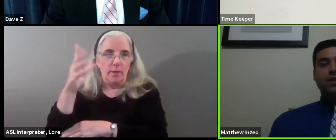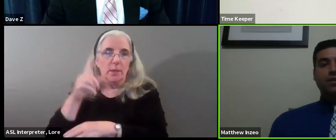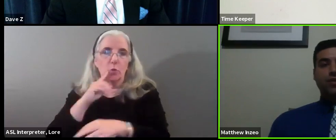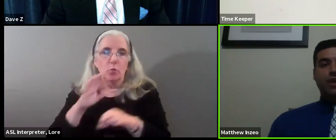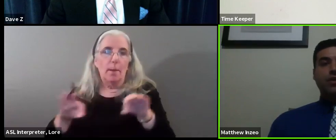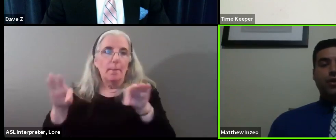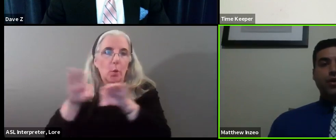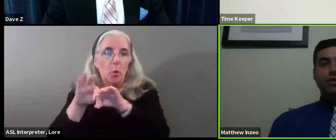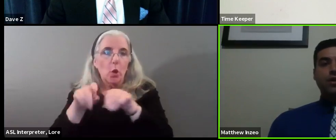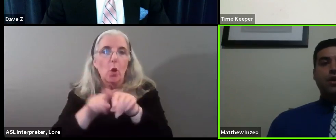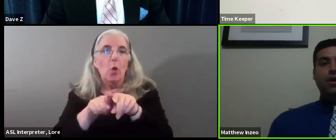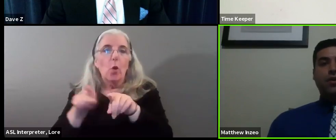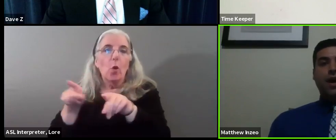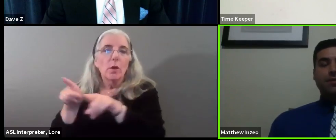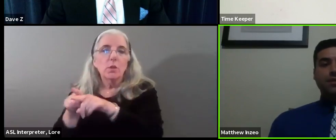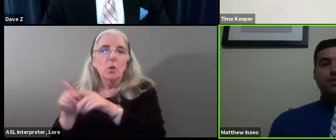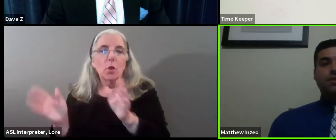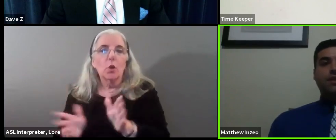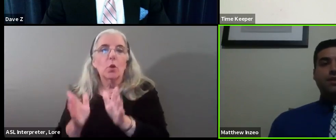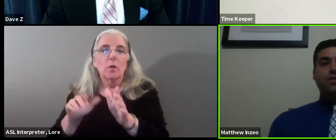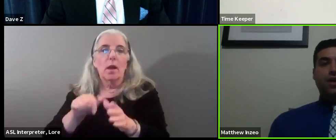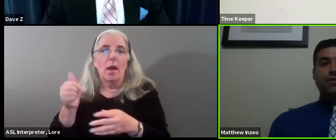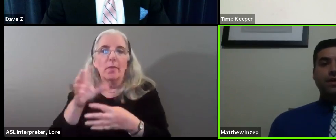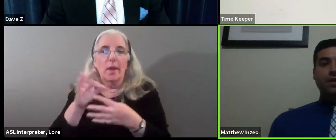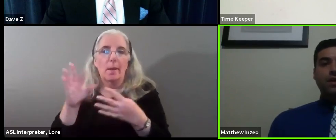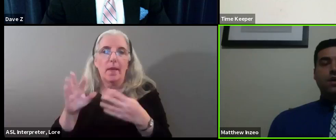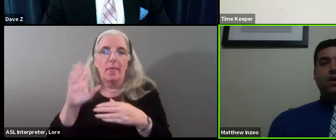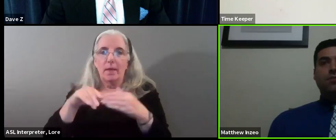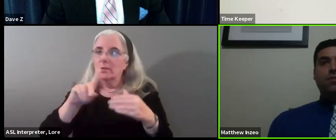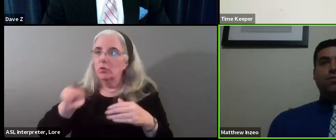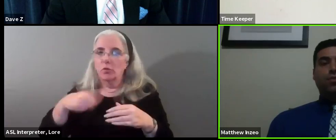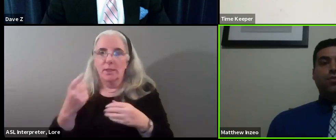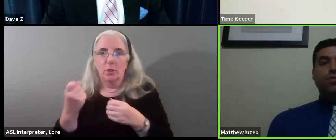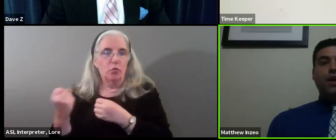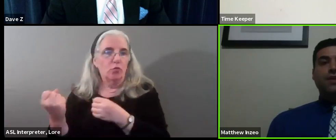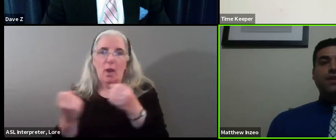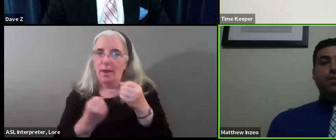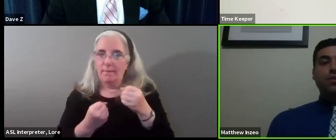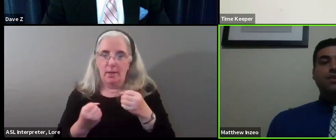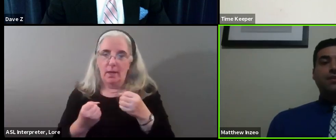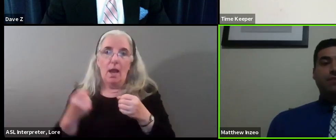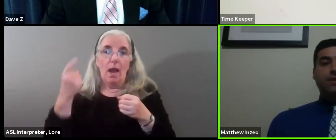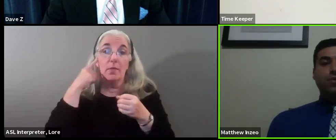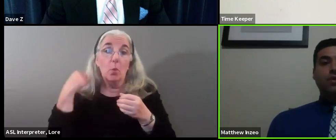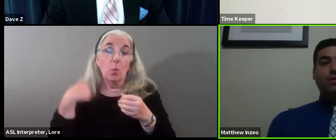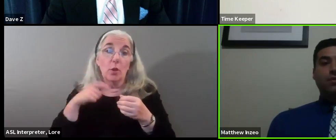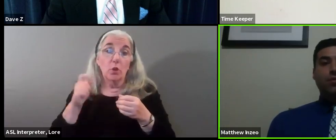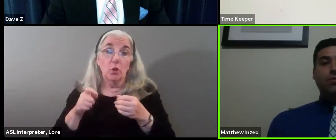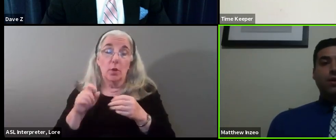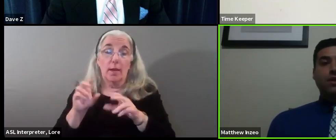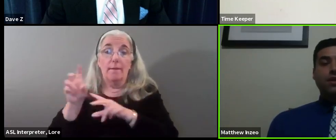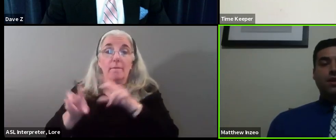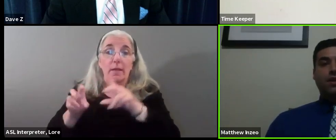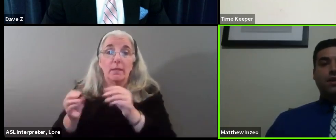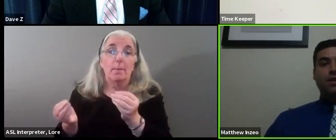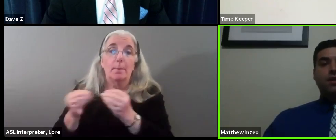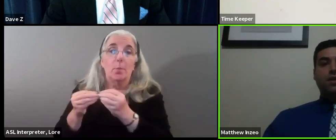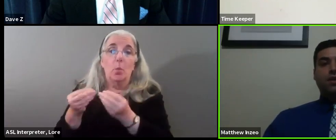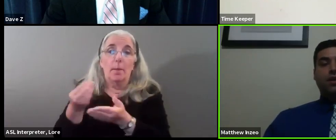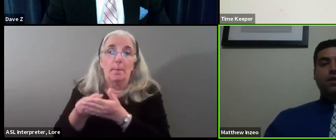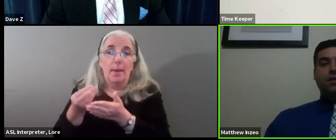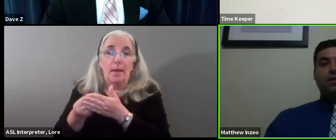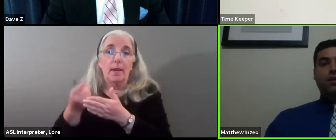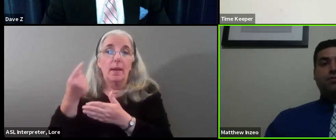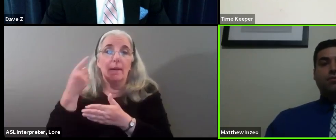Another thing is to try to encourage other options than just driving. I think that we should invest more, more money in,